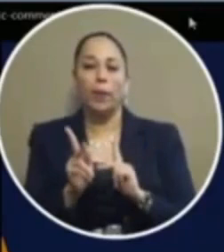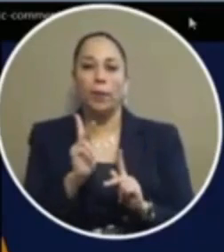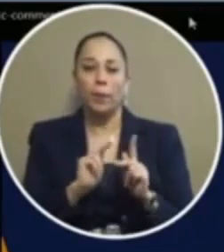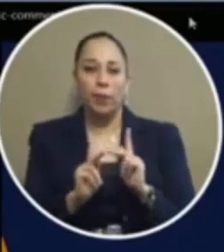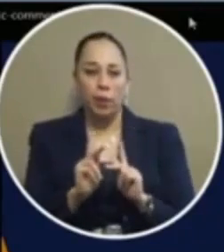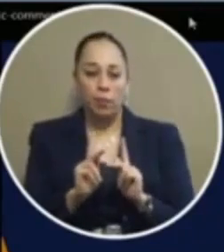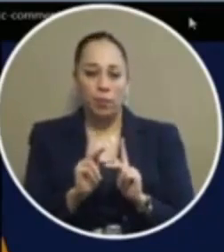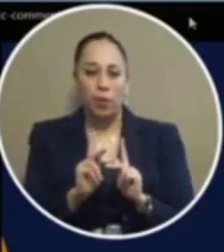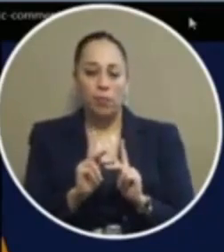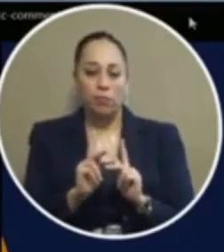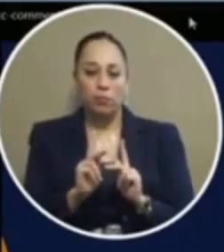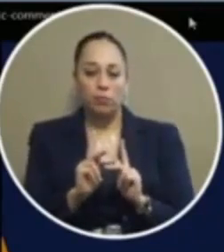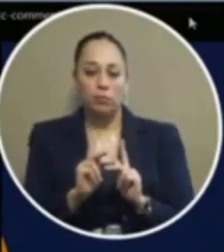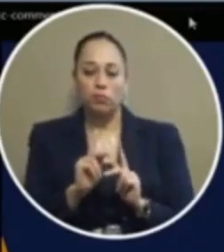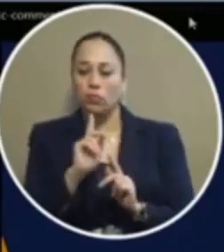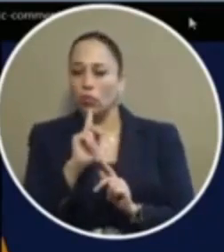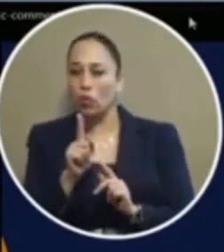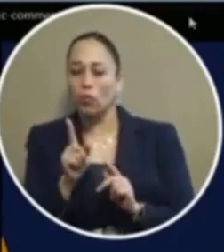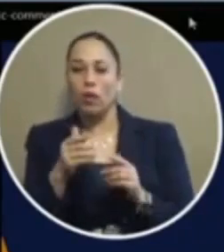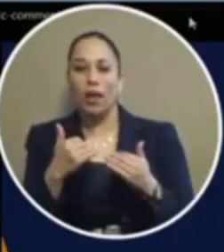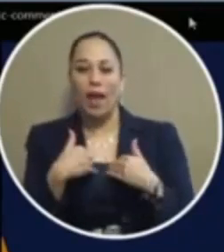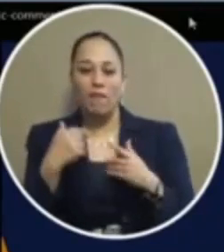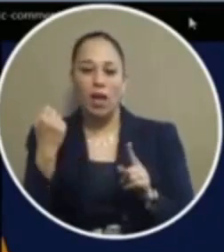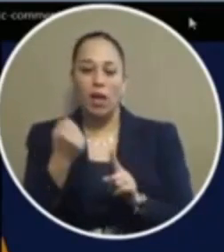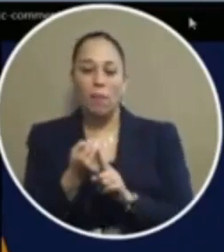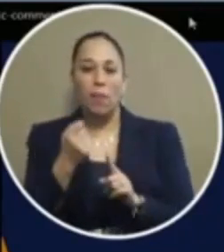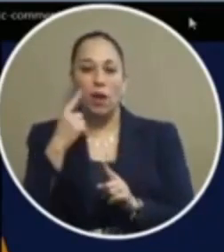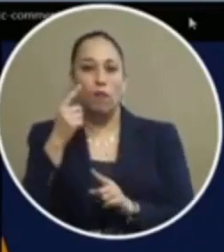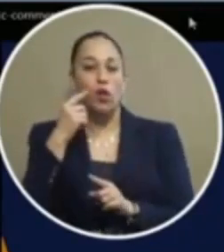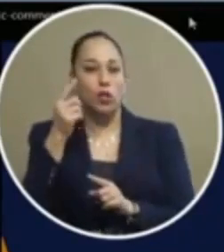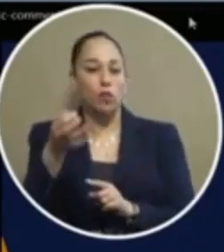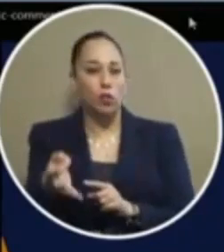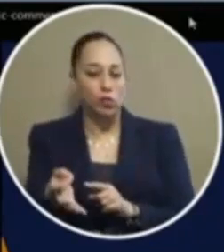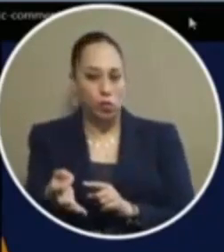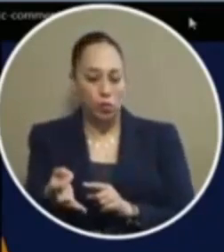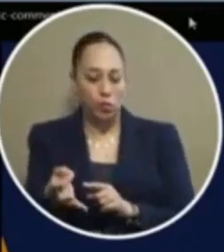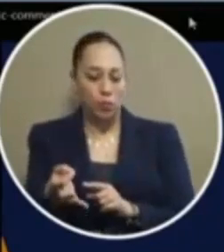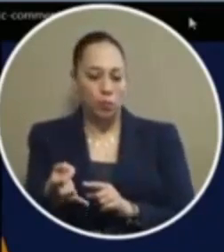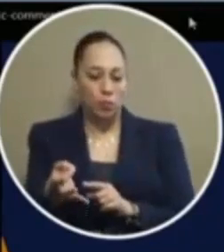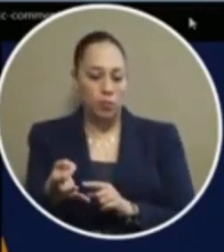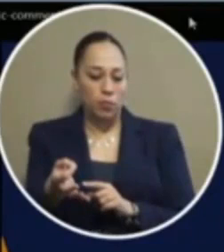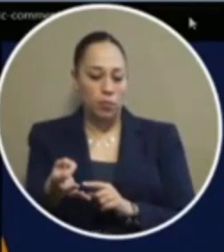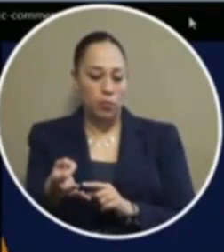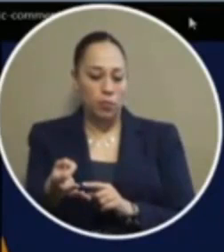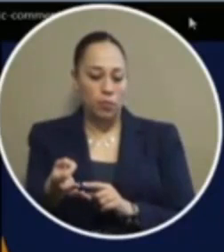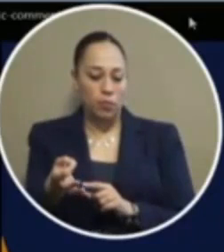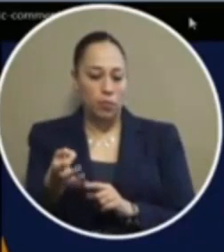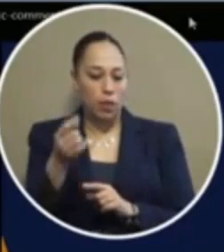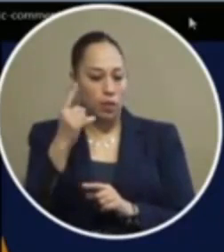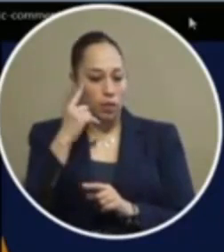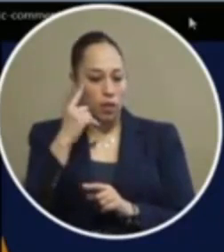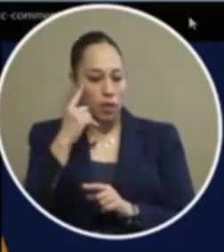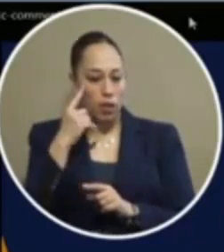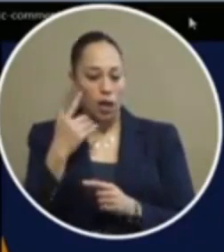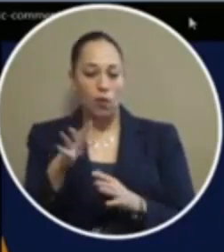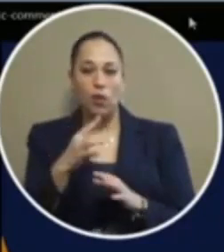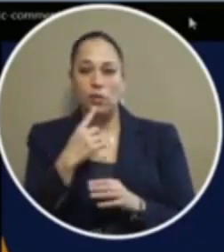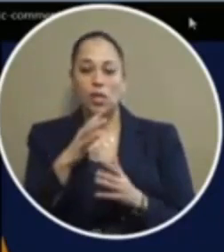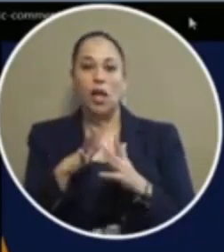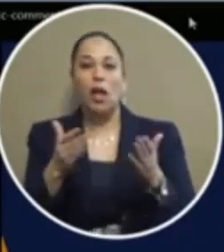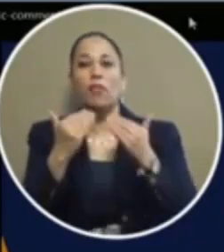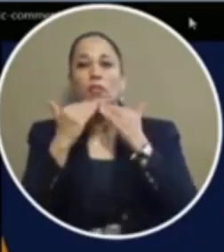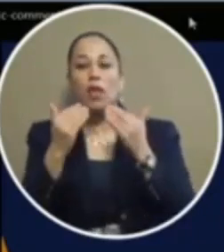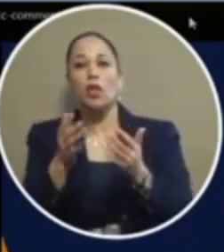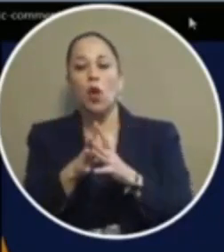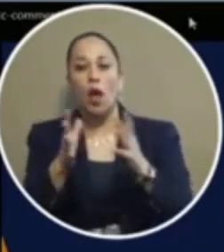so that it doesn't uh really have a heavy impact on their future um i think i've said as much as i can think of so thank